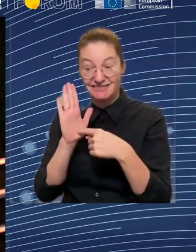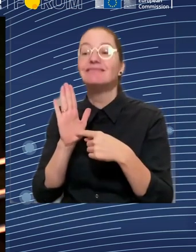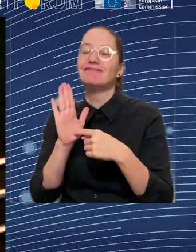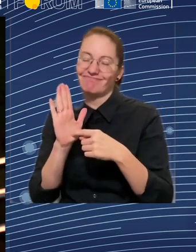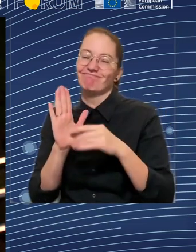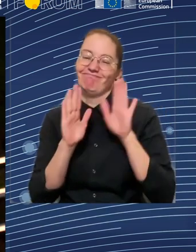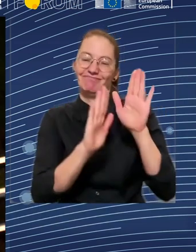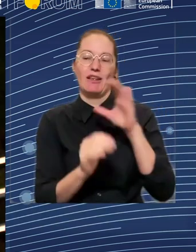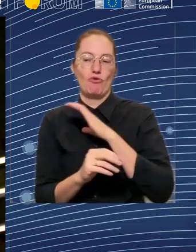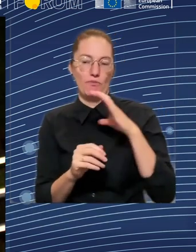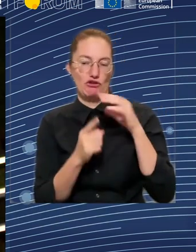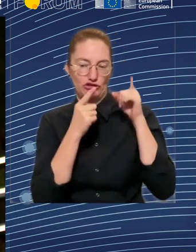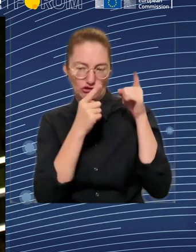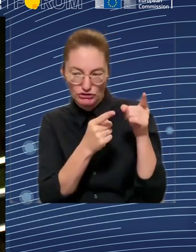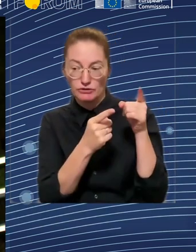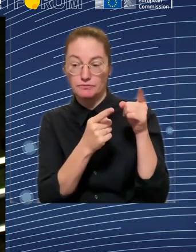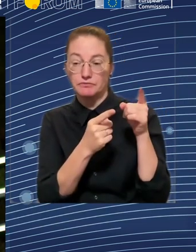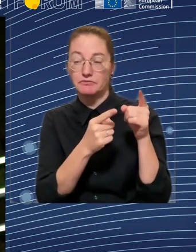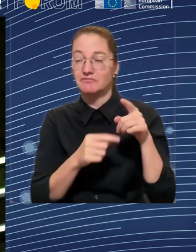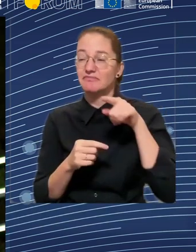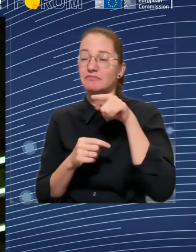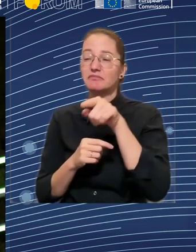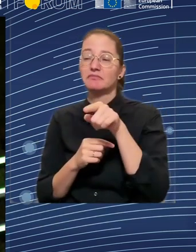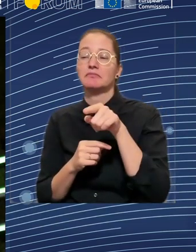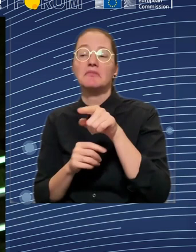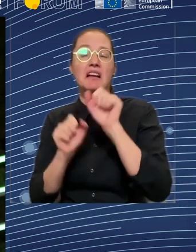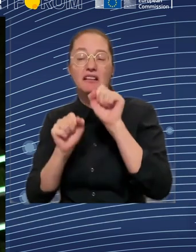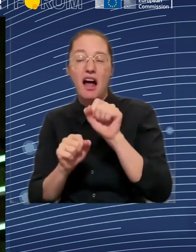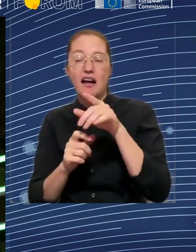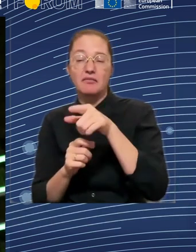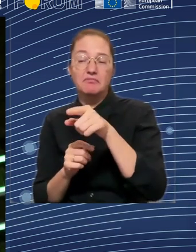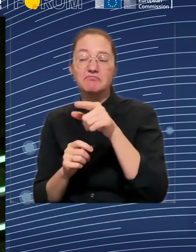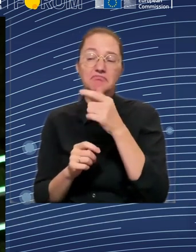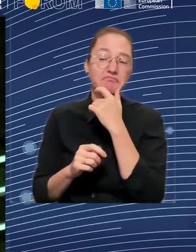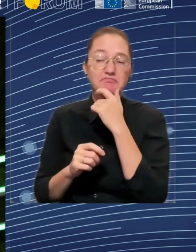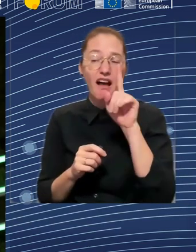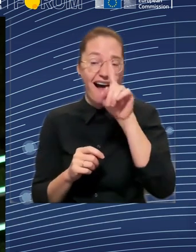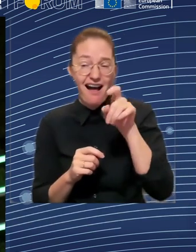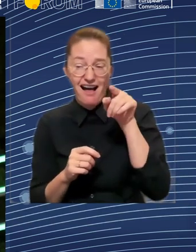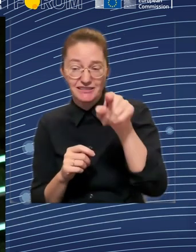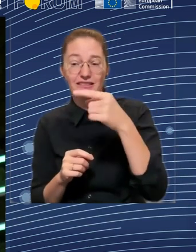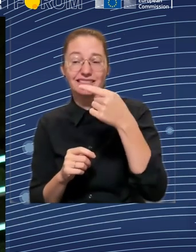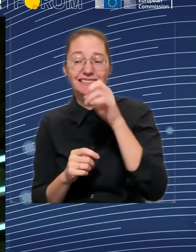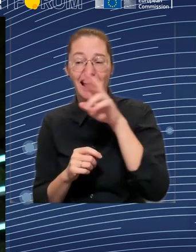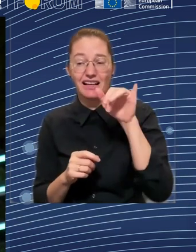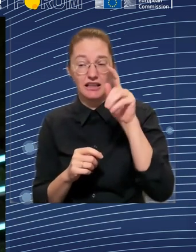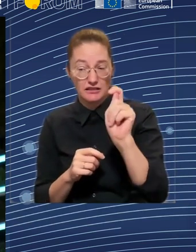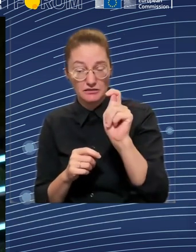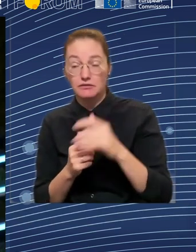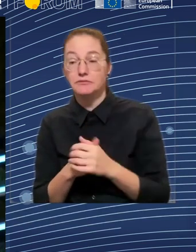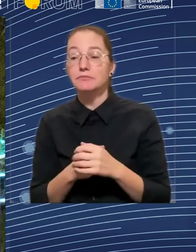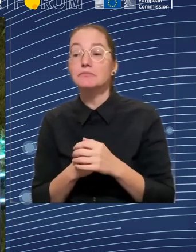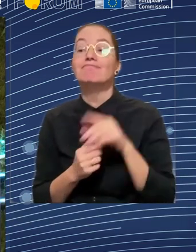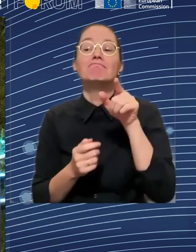2019, based on principle 12 of the pillar. So we had reporting from member states and a commission report